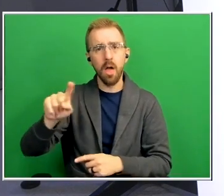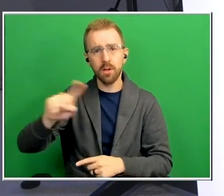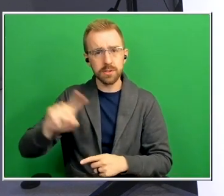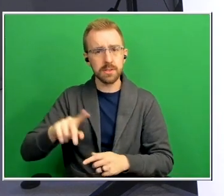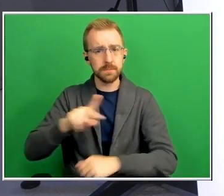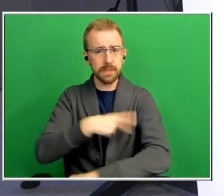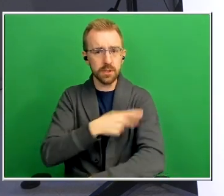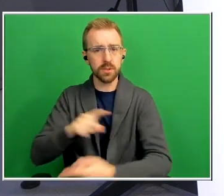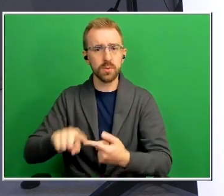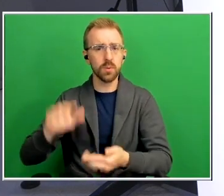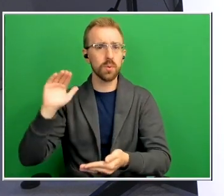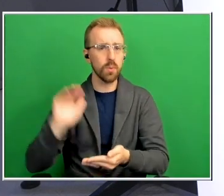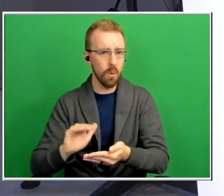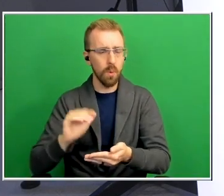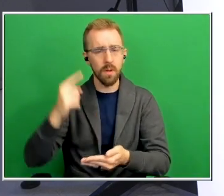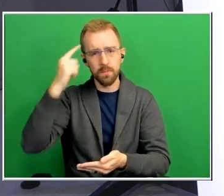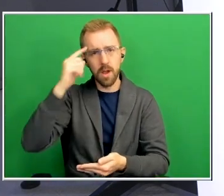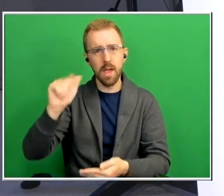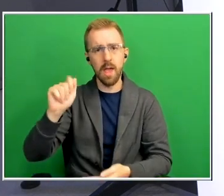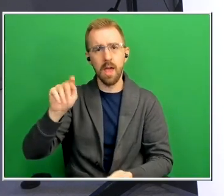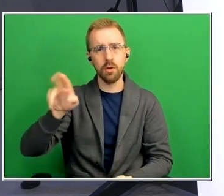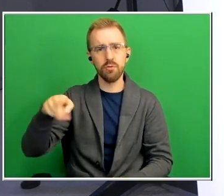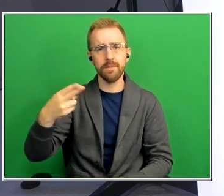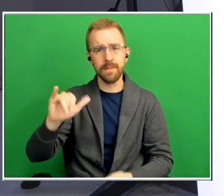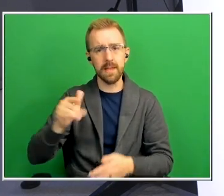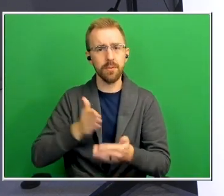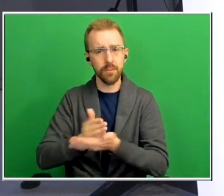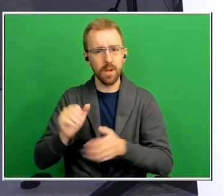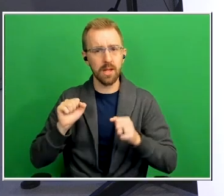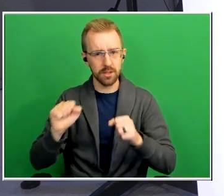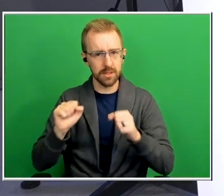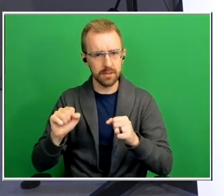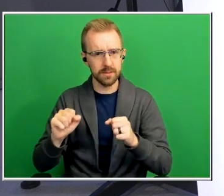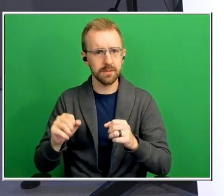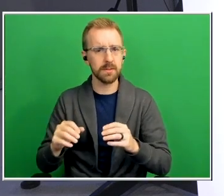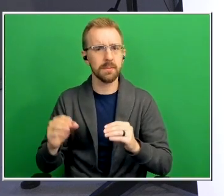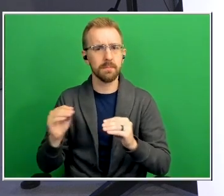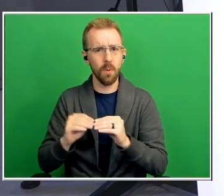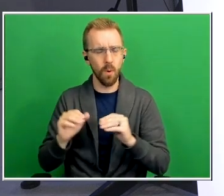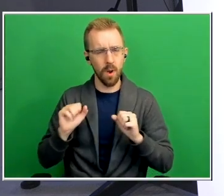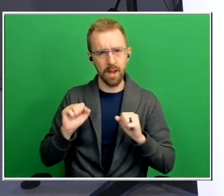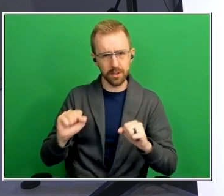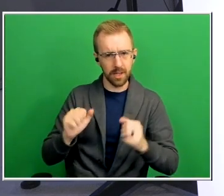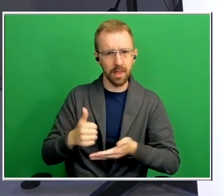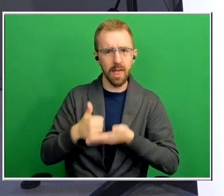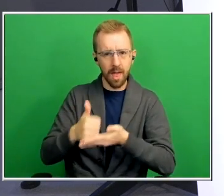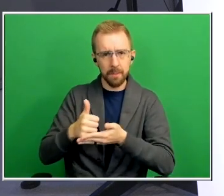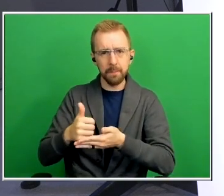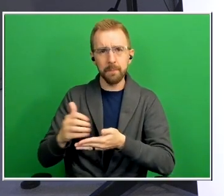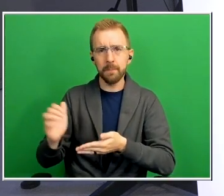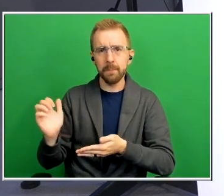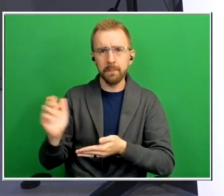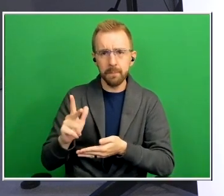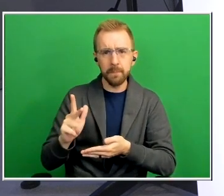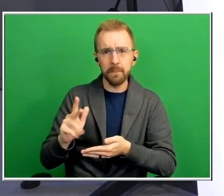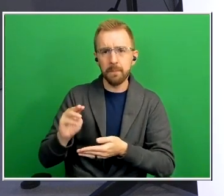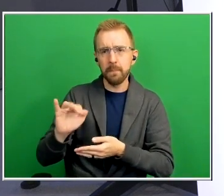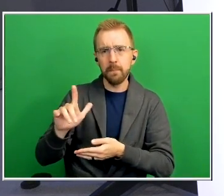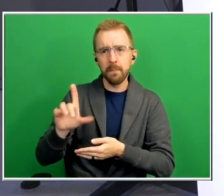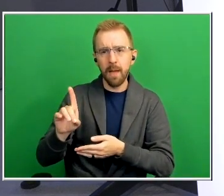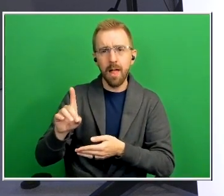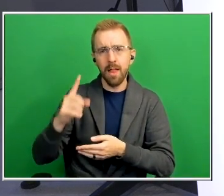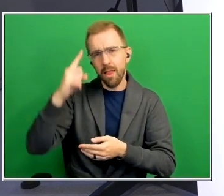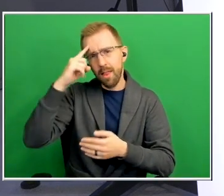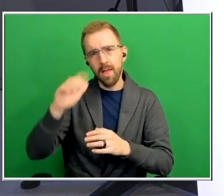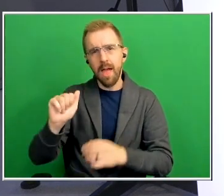atrophy through exercise furthermore could exercise help restore a mildly atrophied brain to